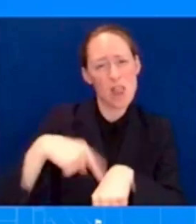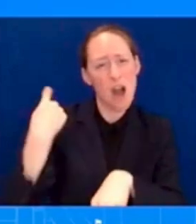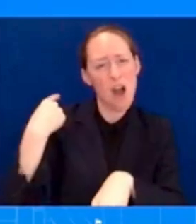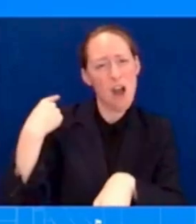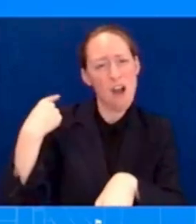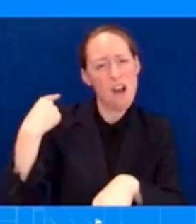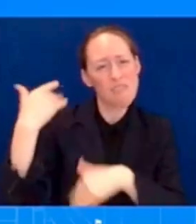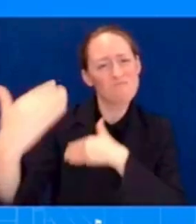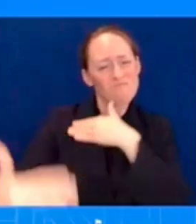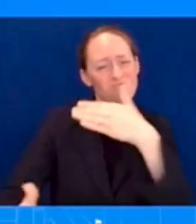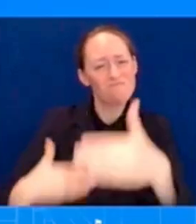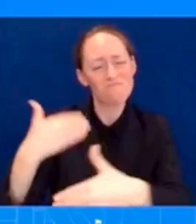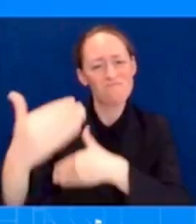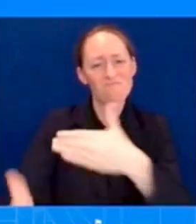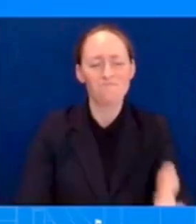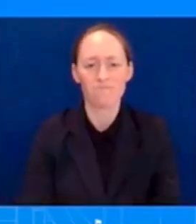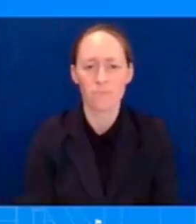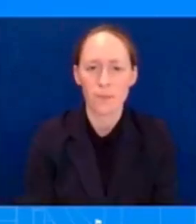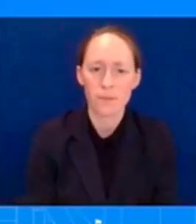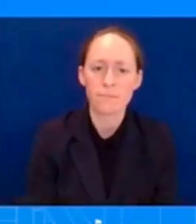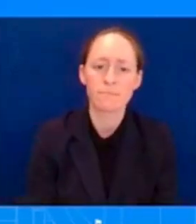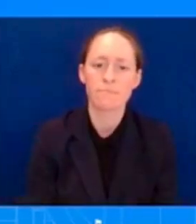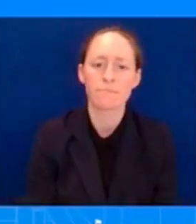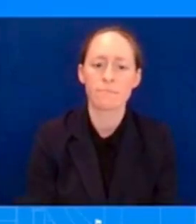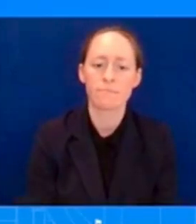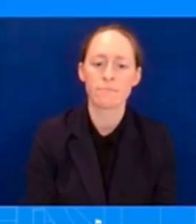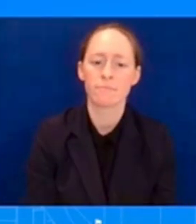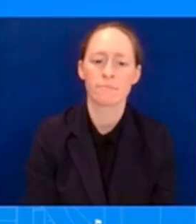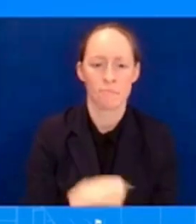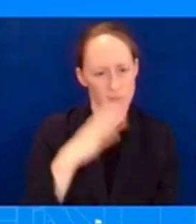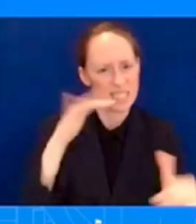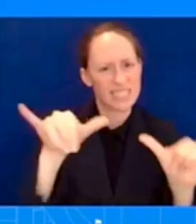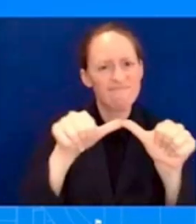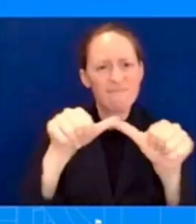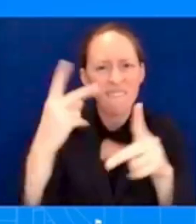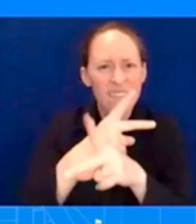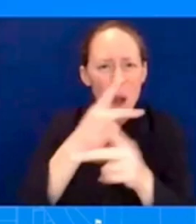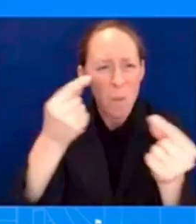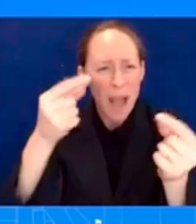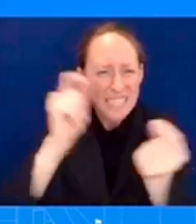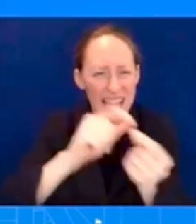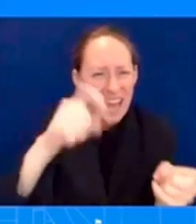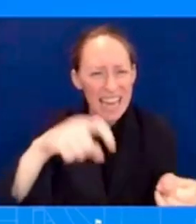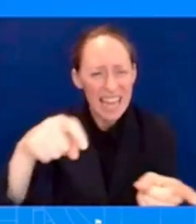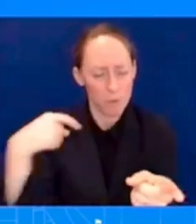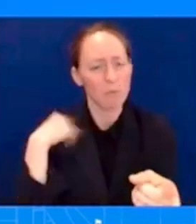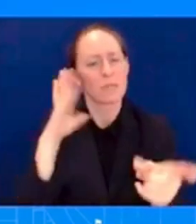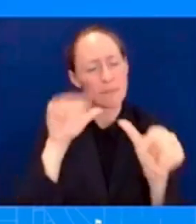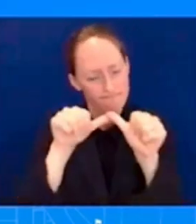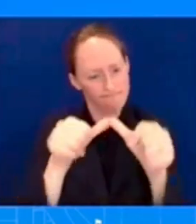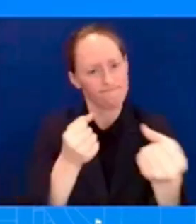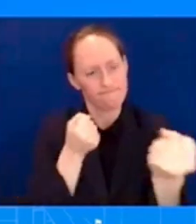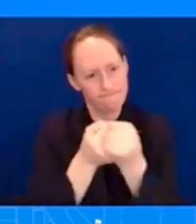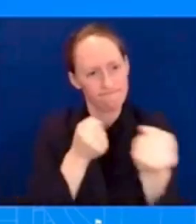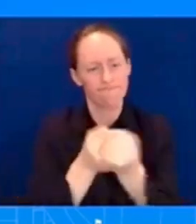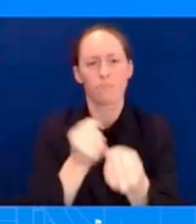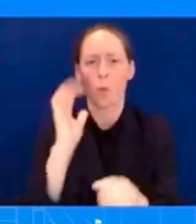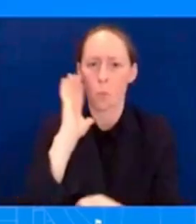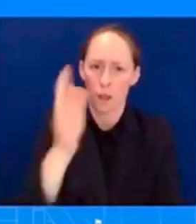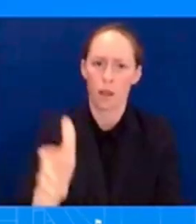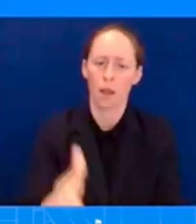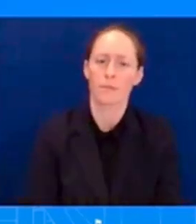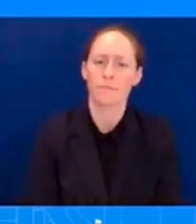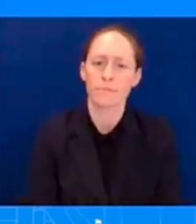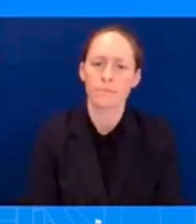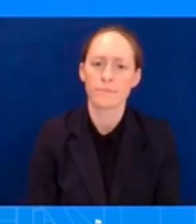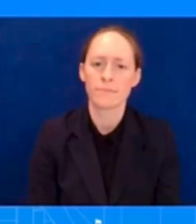the needs are we'll continue to move more in you mentioned how you know obviously this is an ongoing lengthy process cadaver dogs so far have